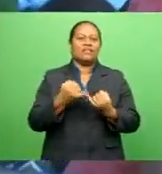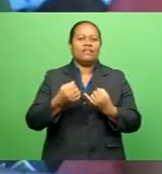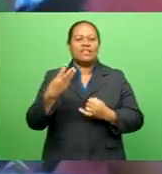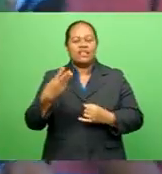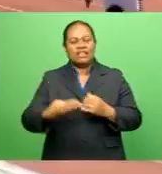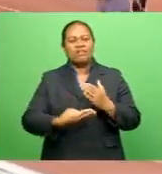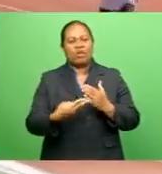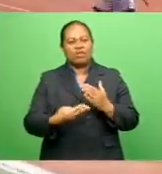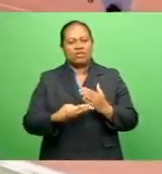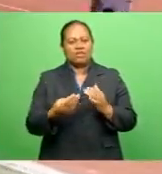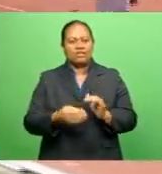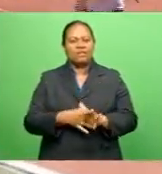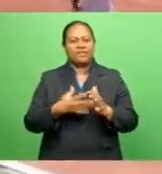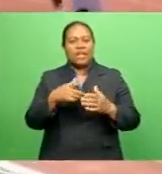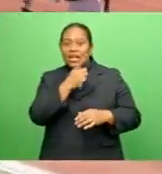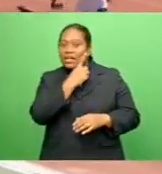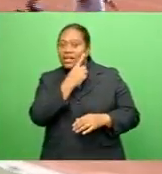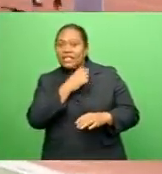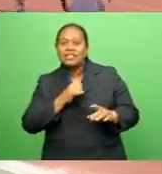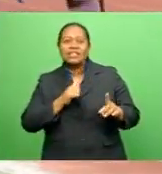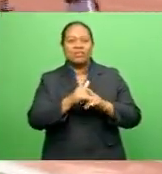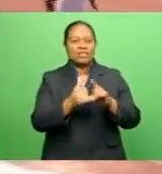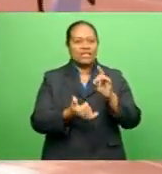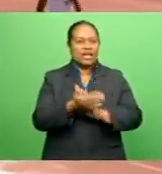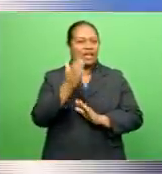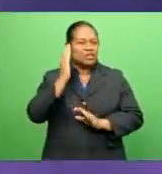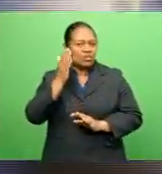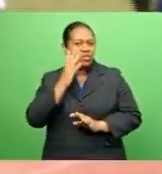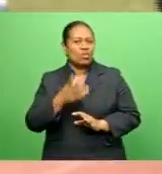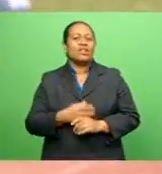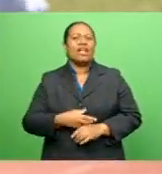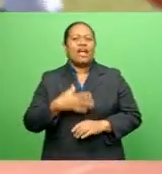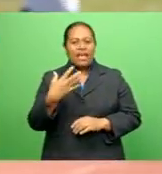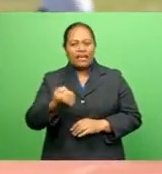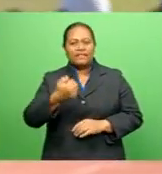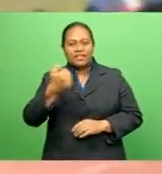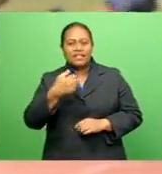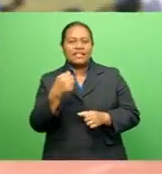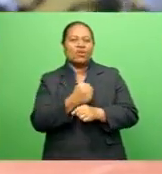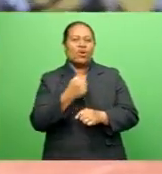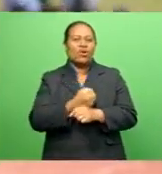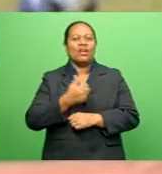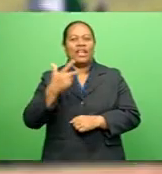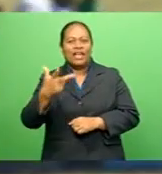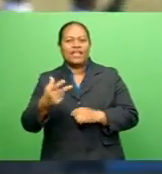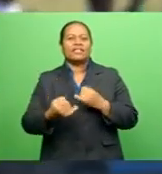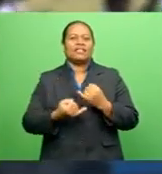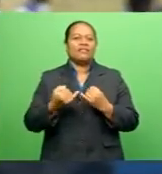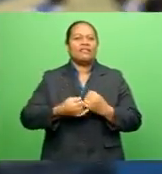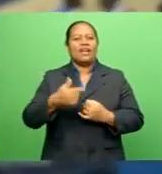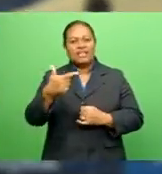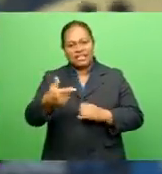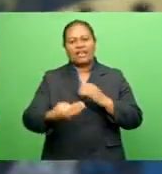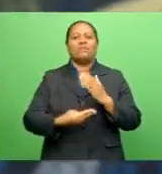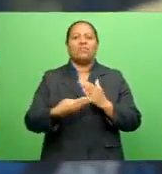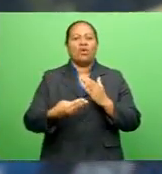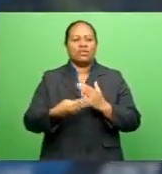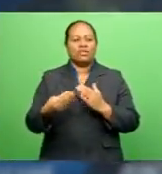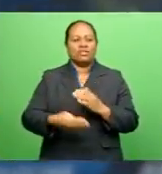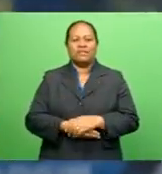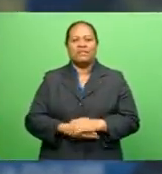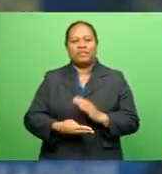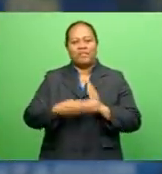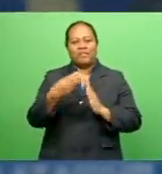bronze In the girls division Namosi Secondary School again dominated With 16 gold, 8 silver and 7 bronze medals